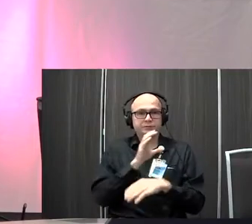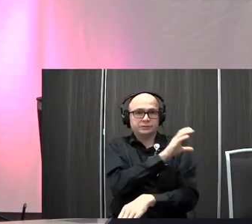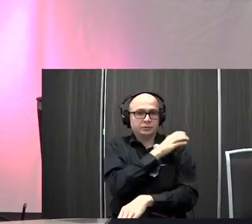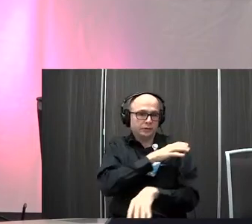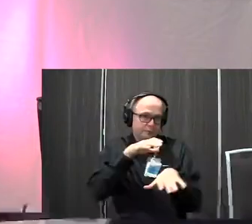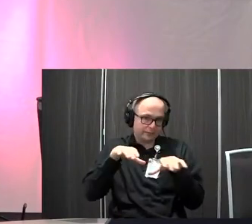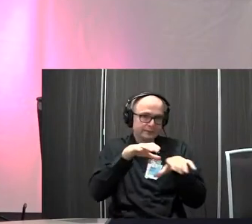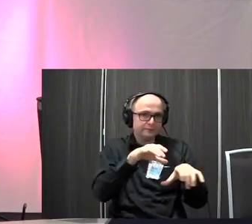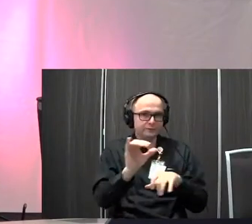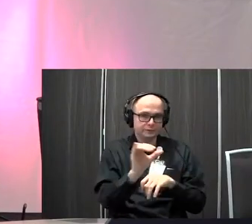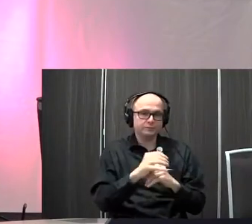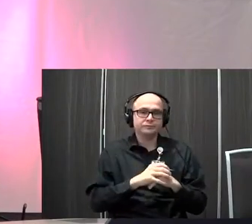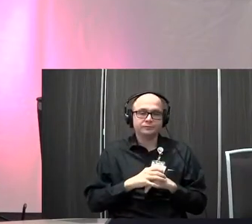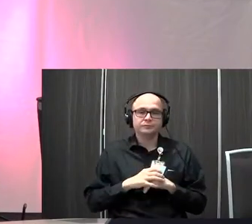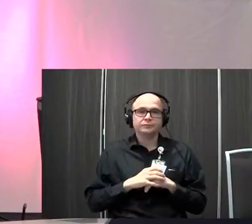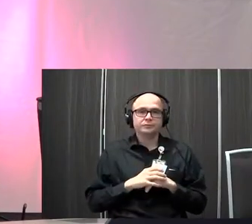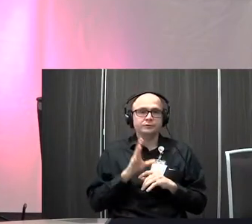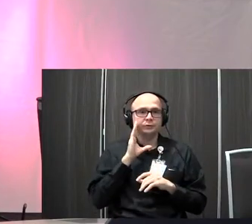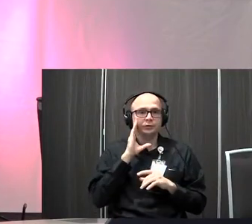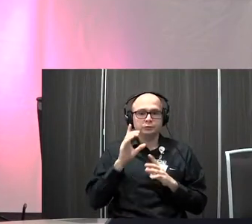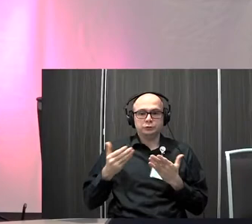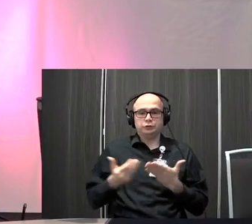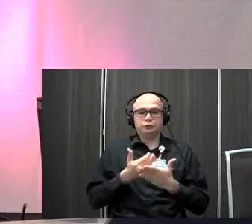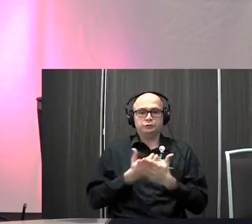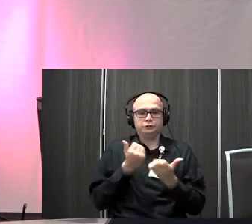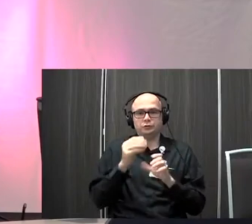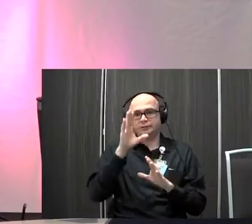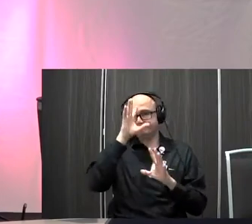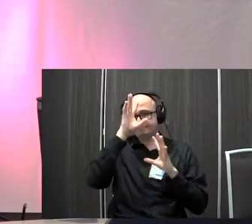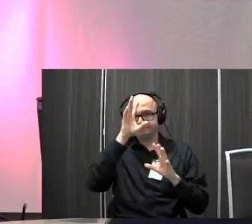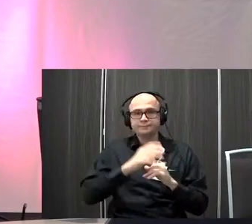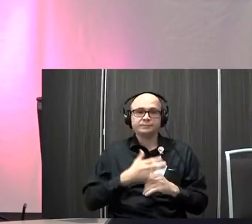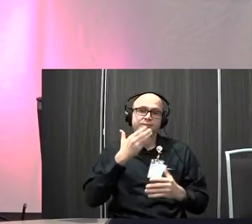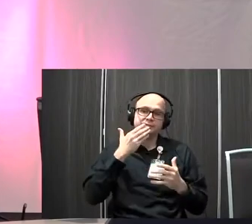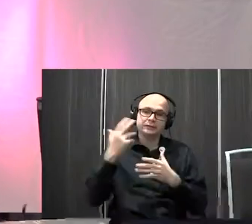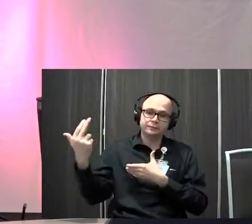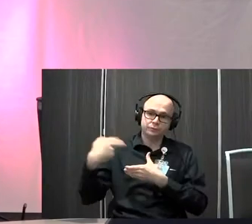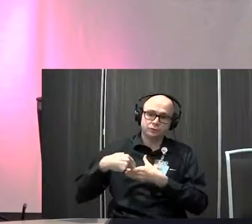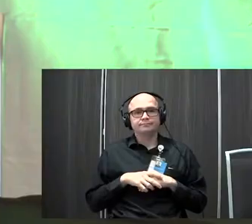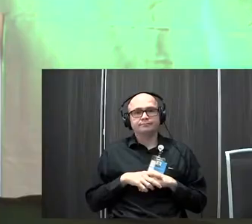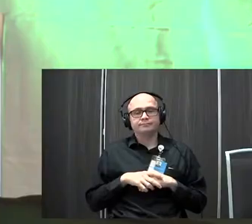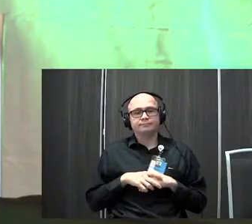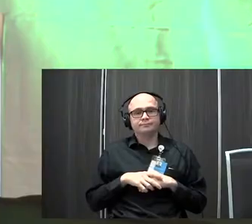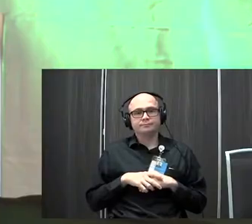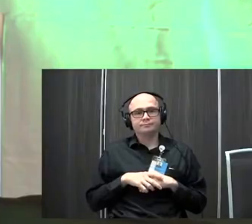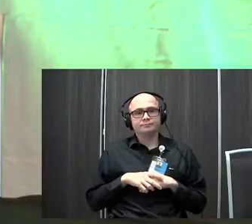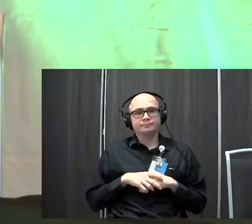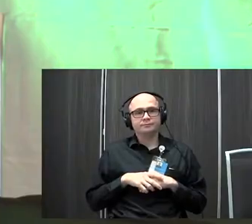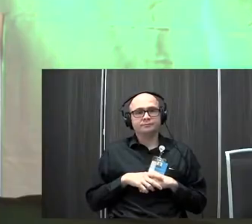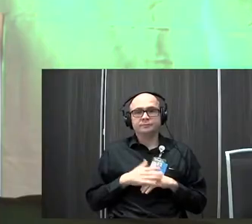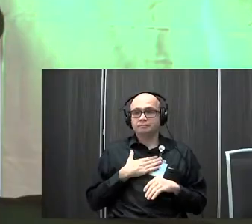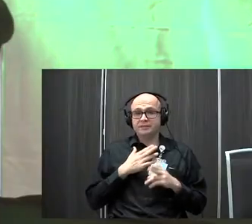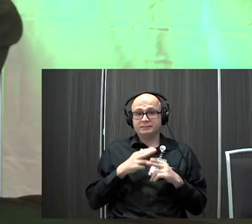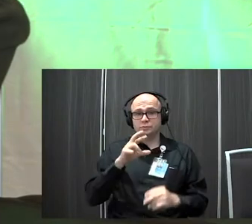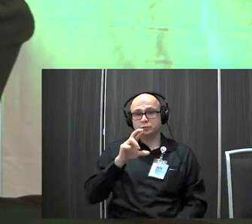activities, as well as some of the innovative stuff we try to develop. So thanks very much for joining us. Appreciate it. So I, my